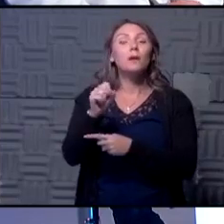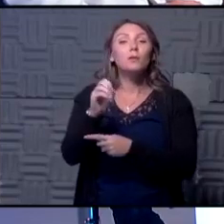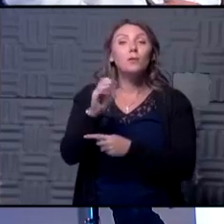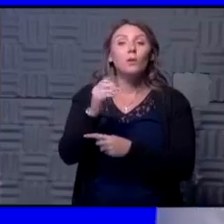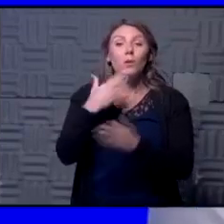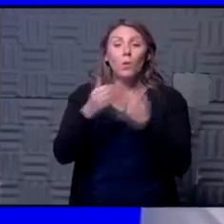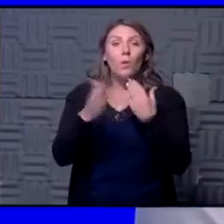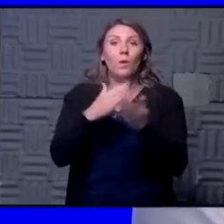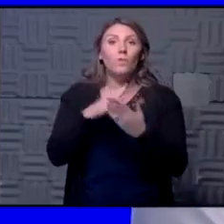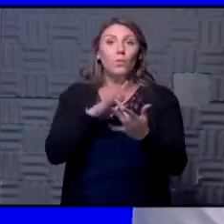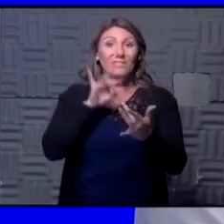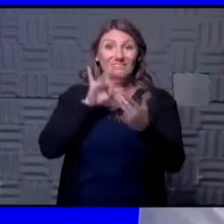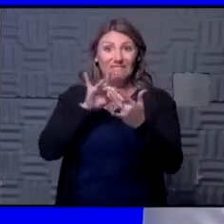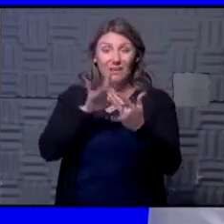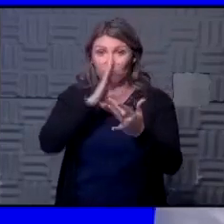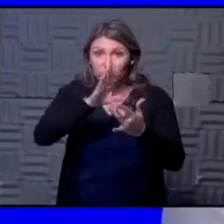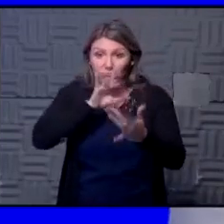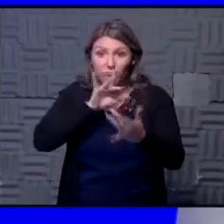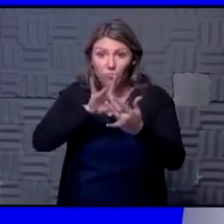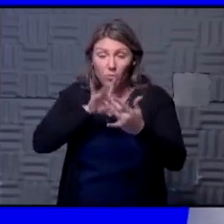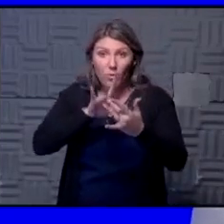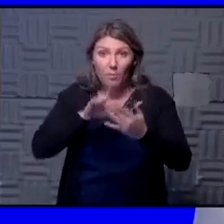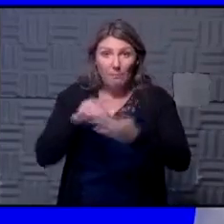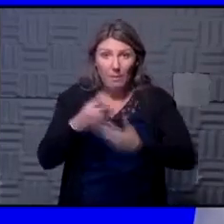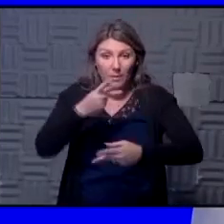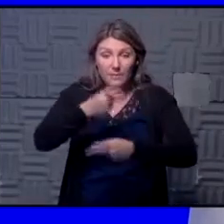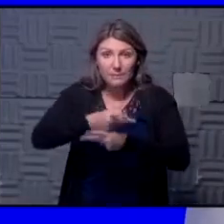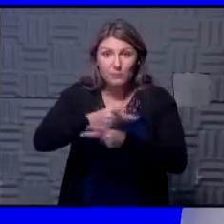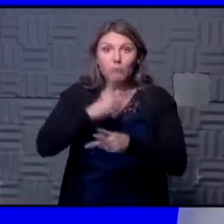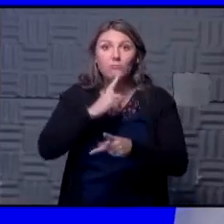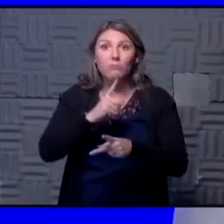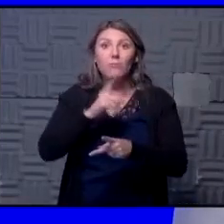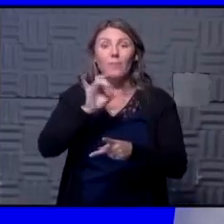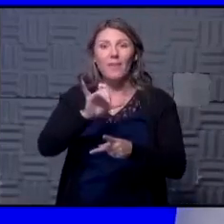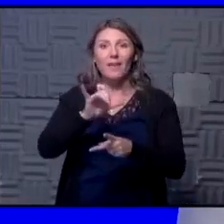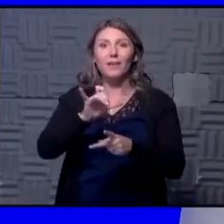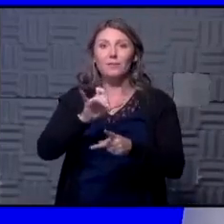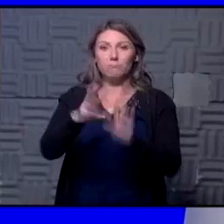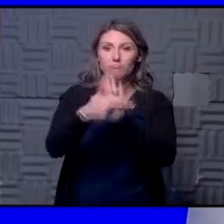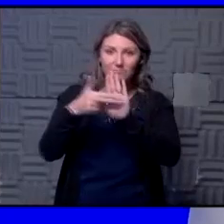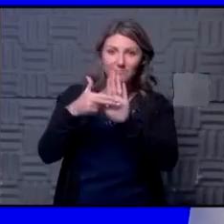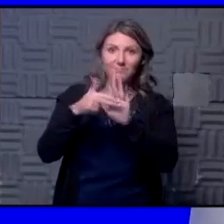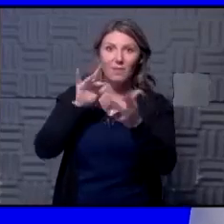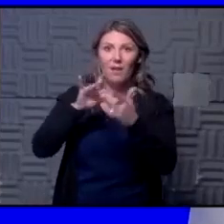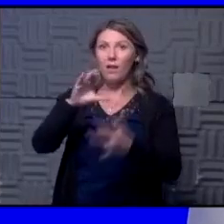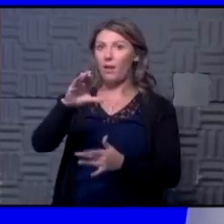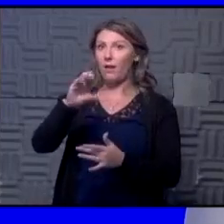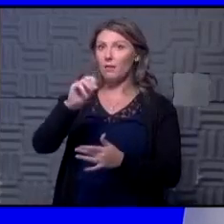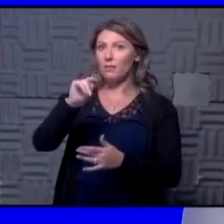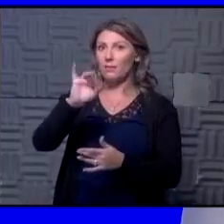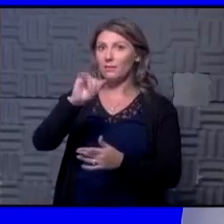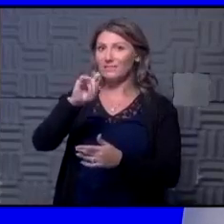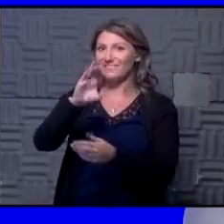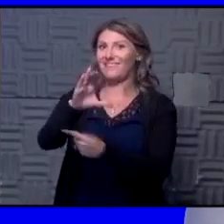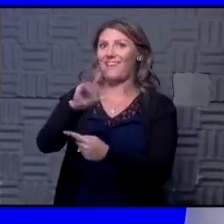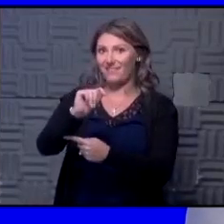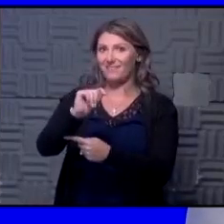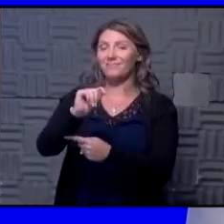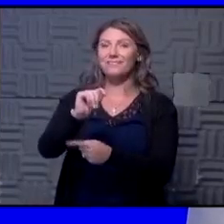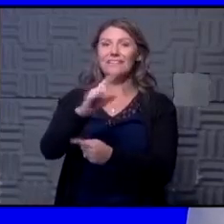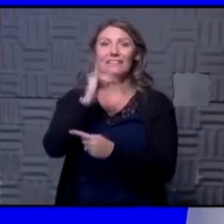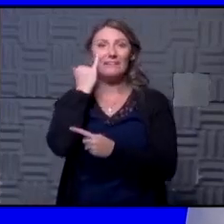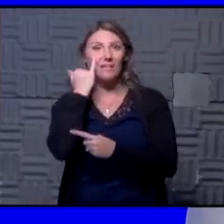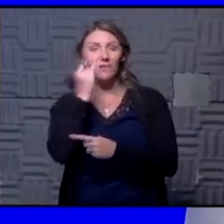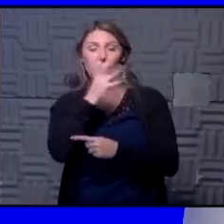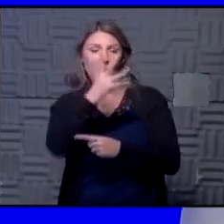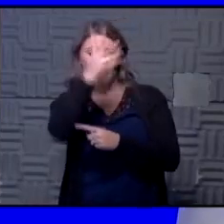whoever was in contact with that babysitter would be considered a contact if mom or dad is at work and comes